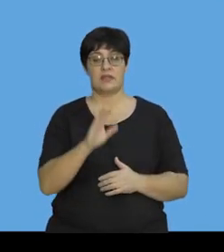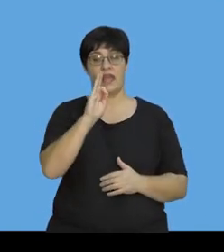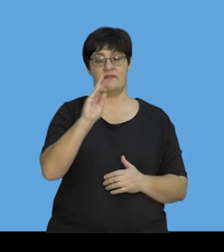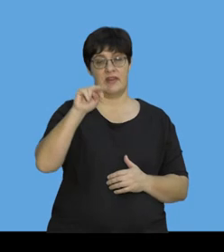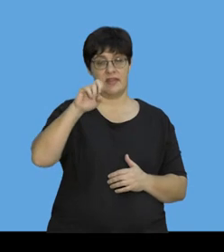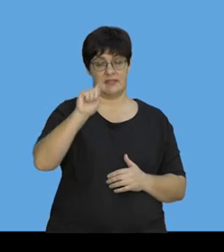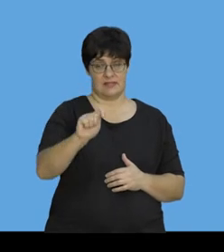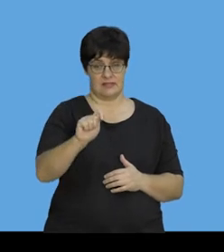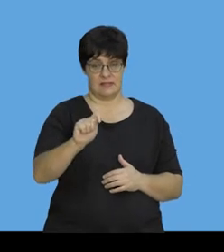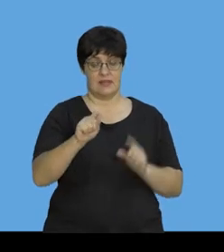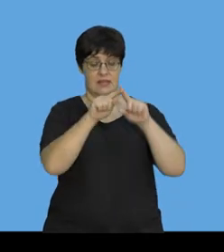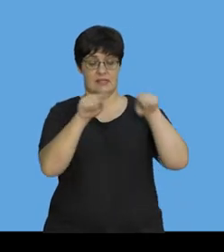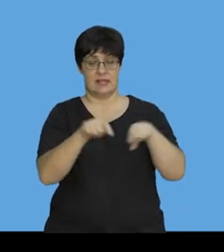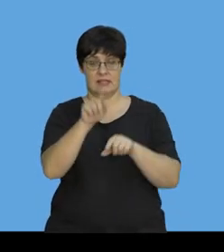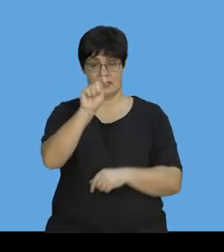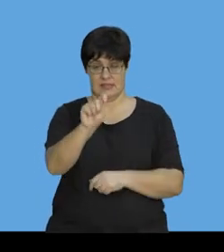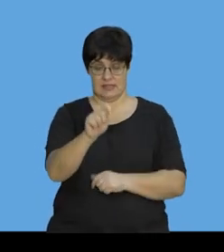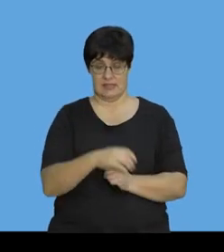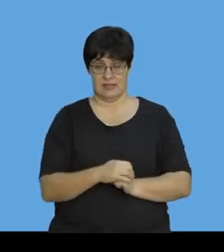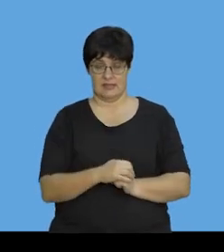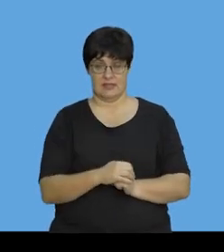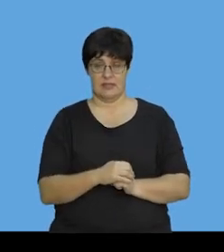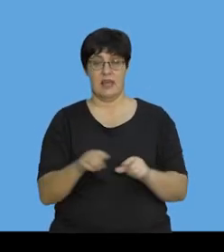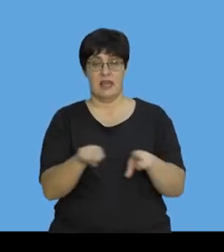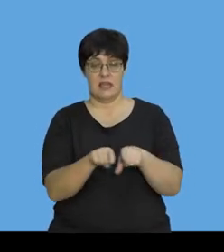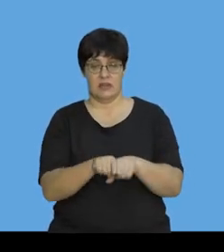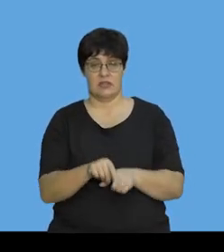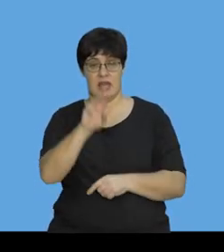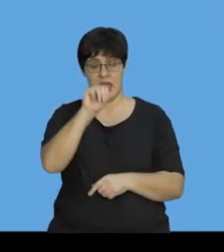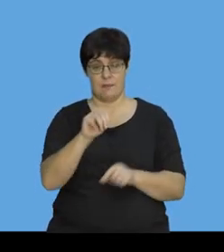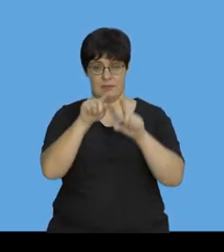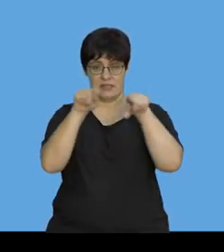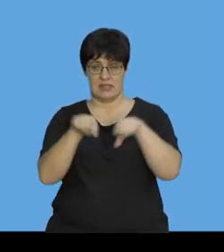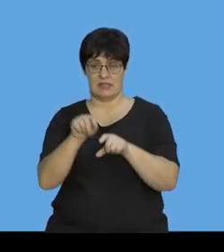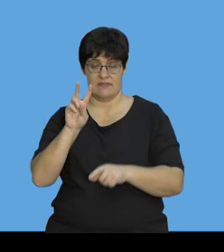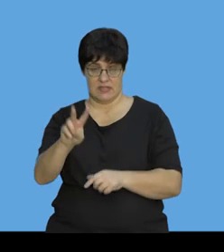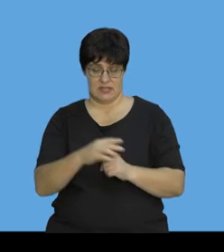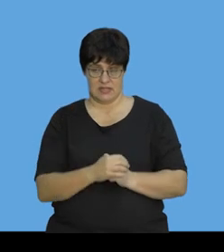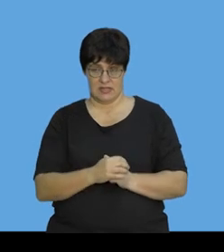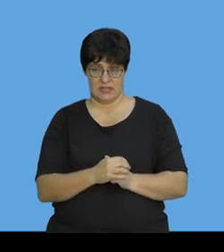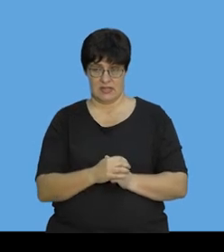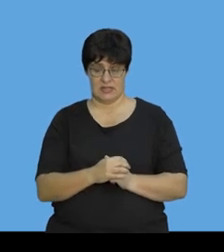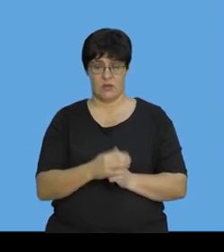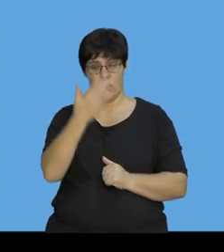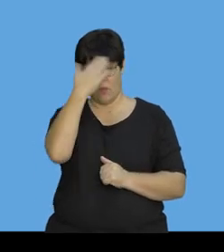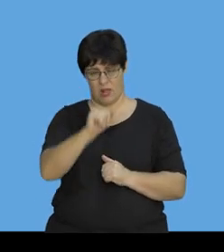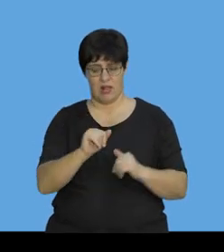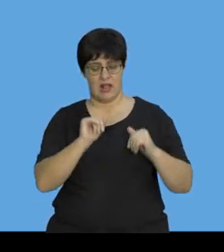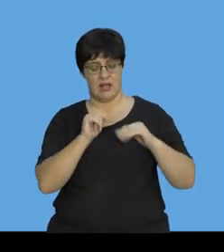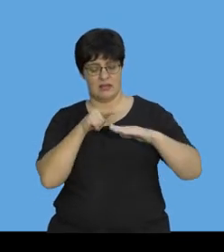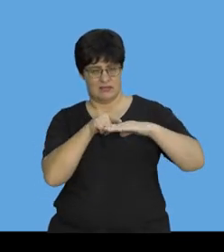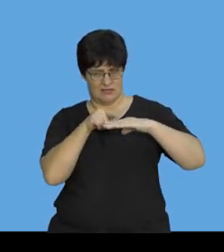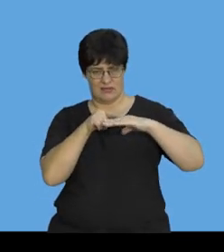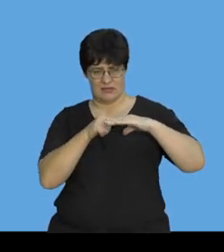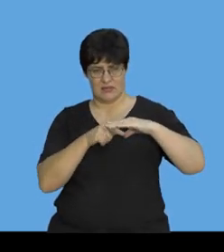We want F net delta T equals M delta V. Now, we know on the 10,000